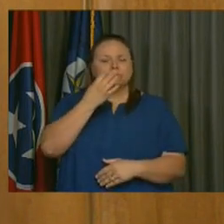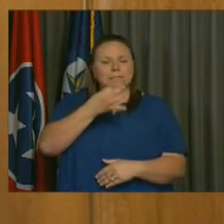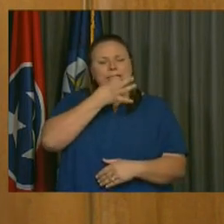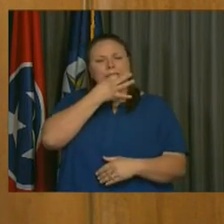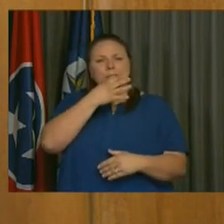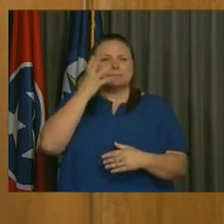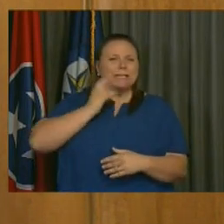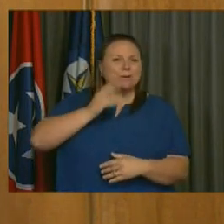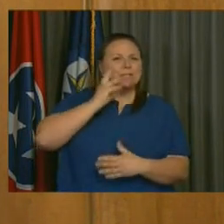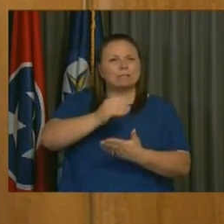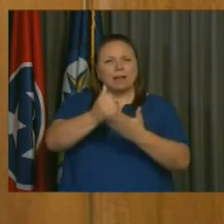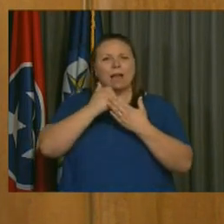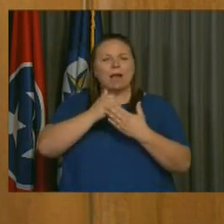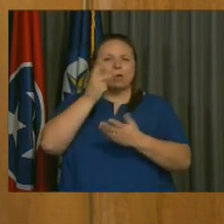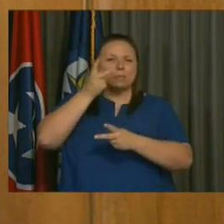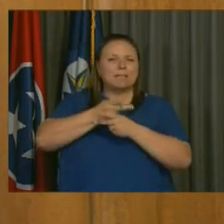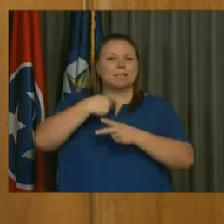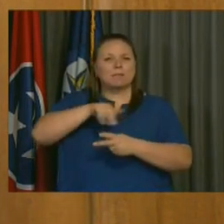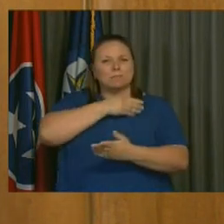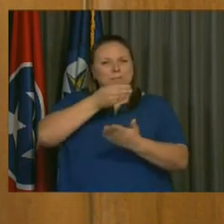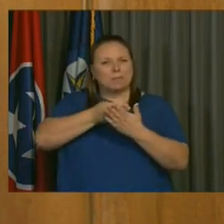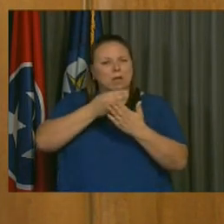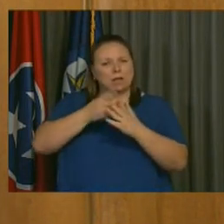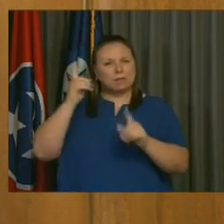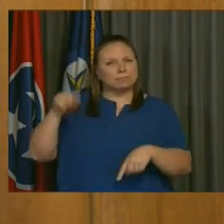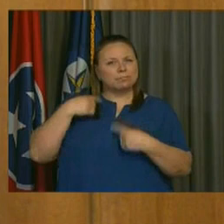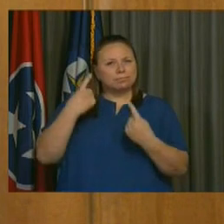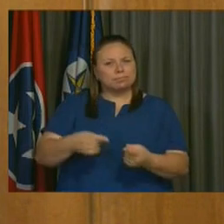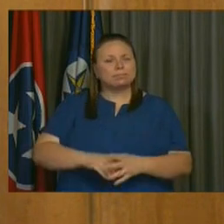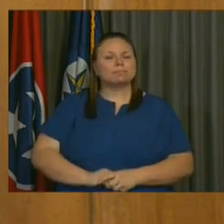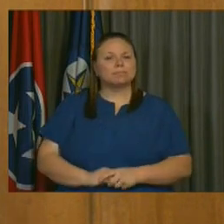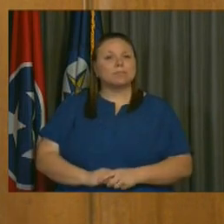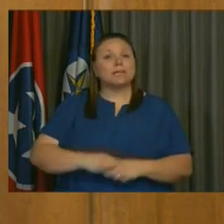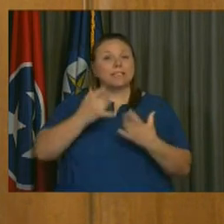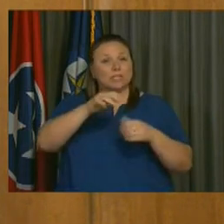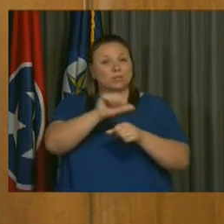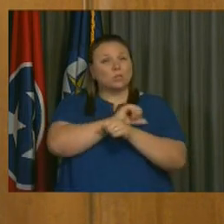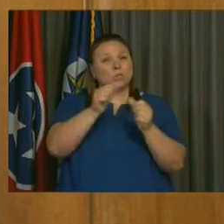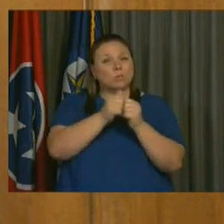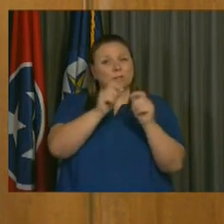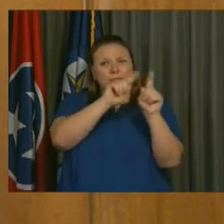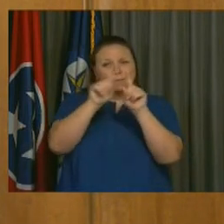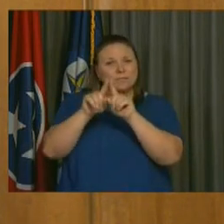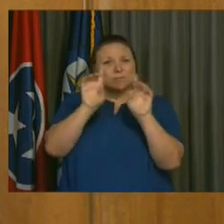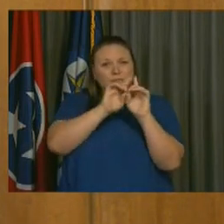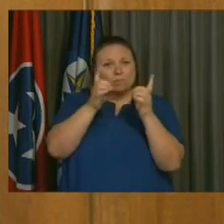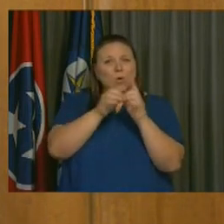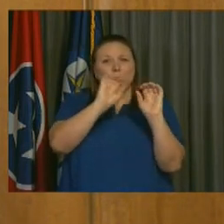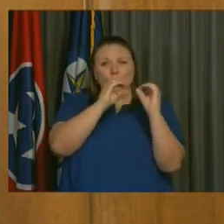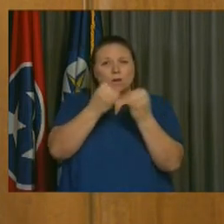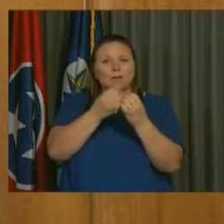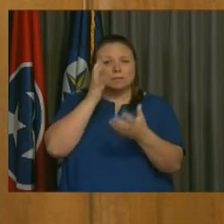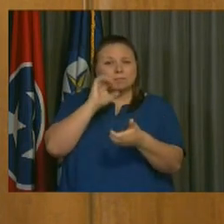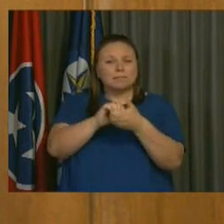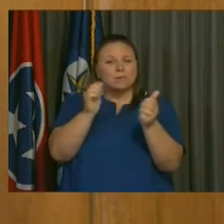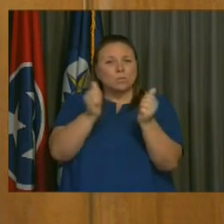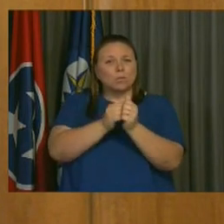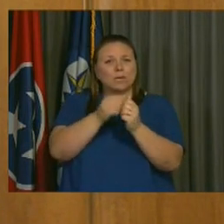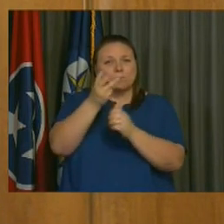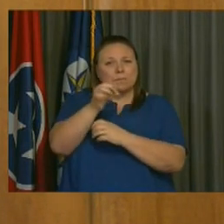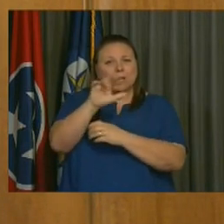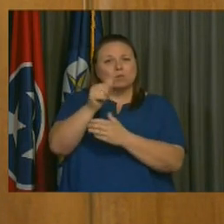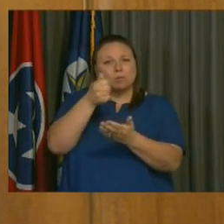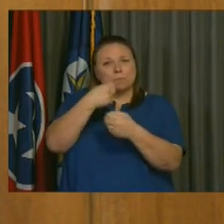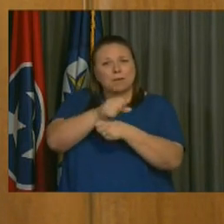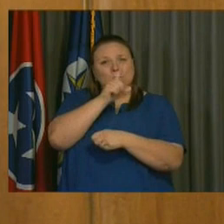factor in attaining our federal and state relief funds so far. She's now working with several departments and organizations connected to Metro to deploy